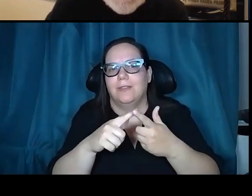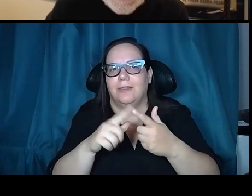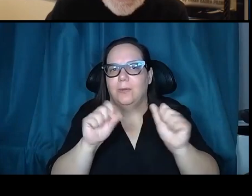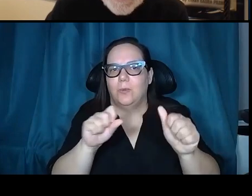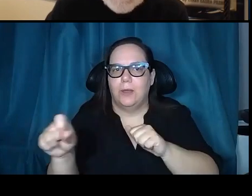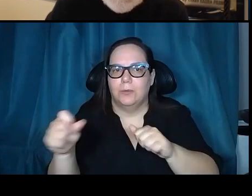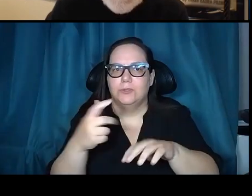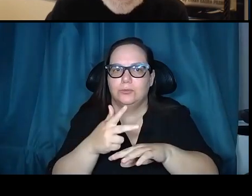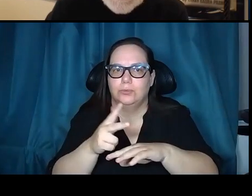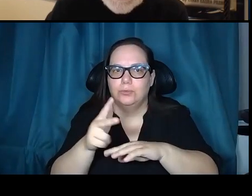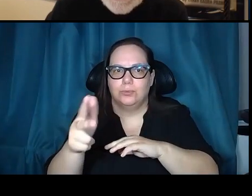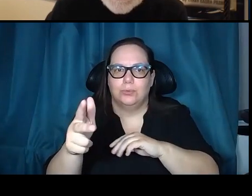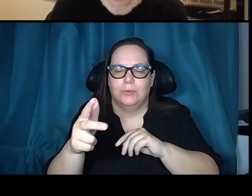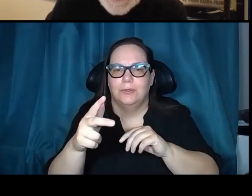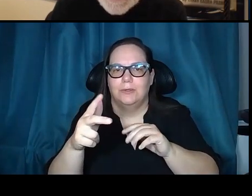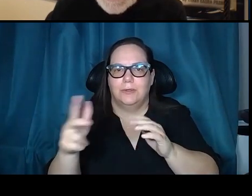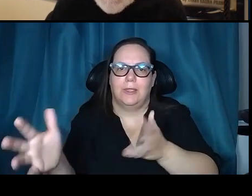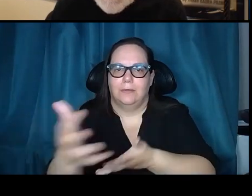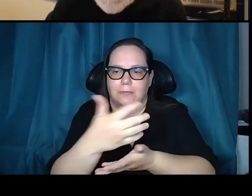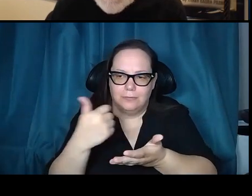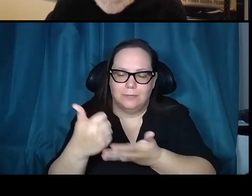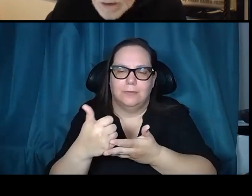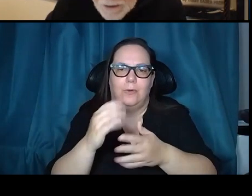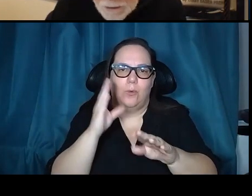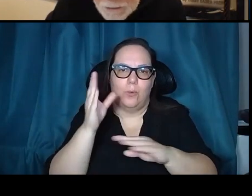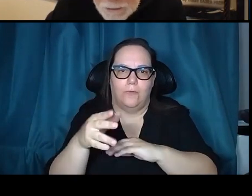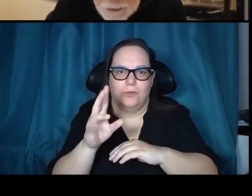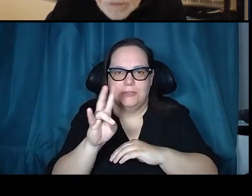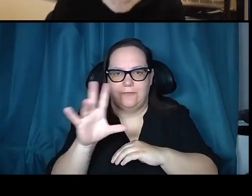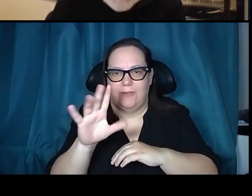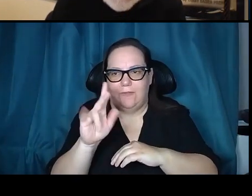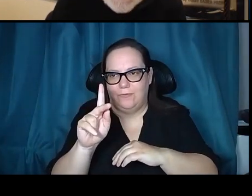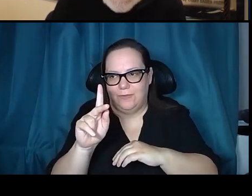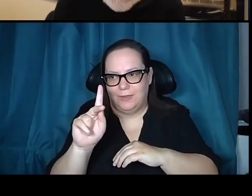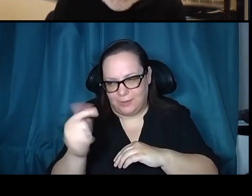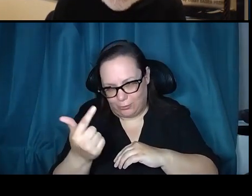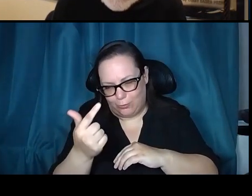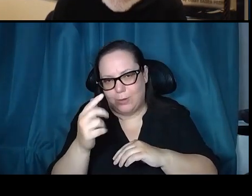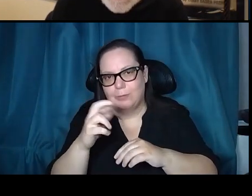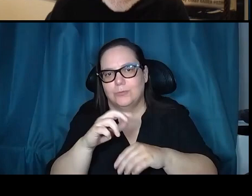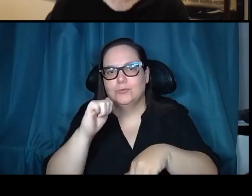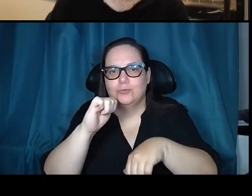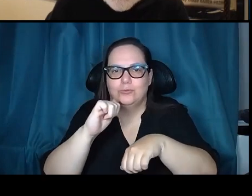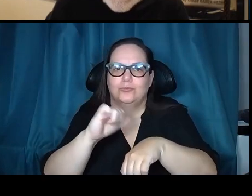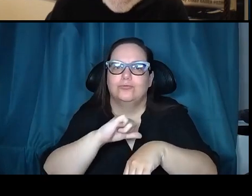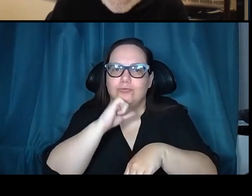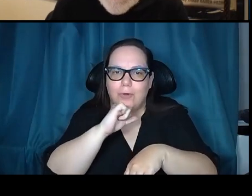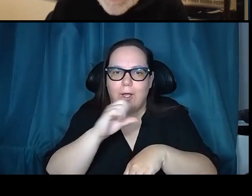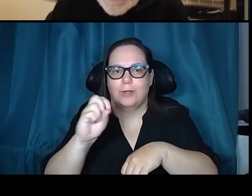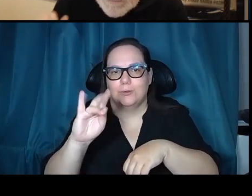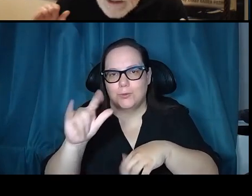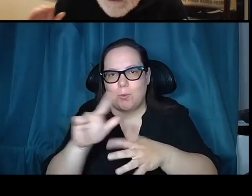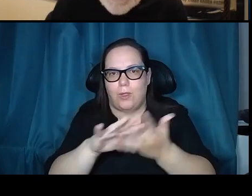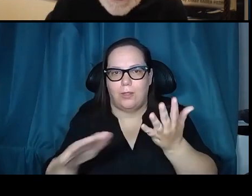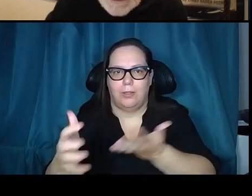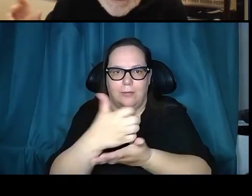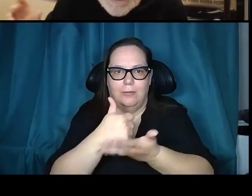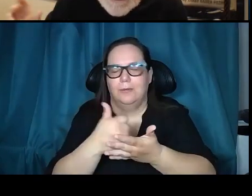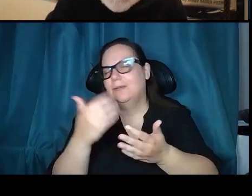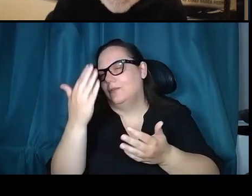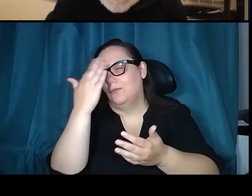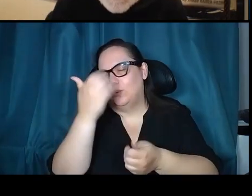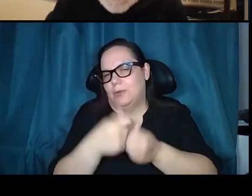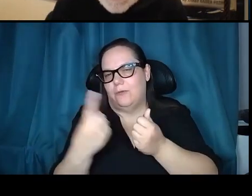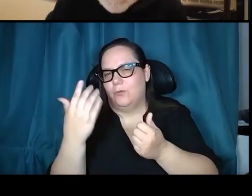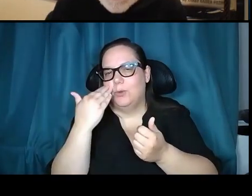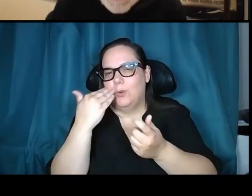75 kilograms of rocks and soils. And of course, everyone knows, everyone knows all the details of the Apollo 15, the